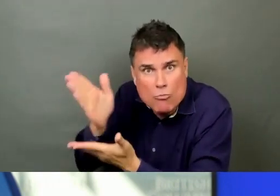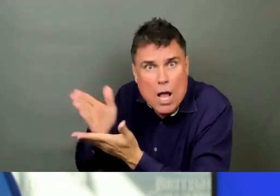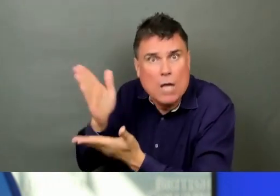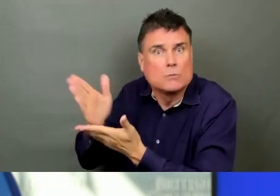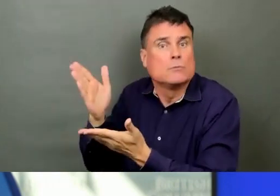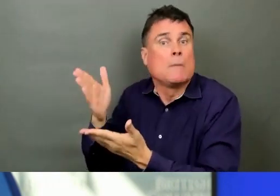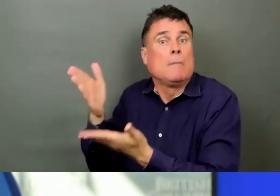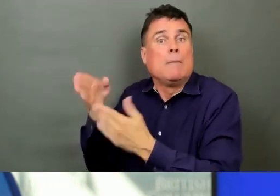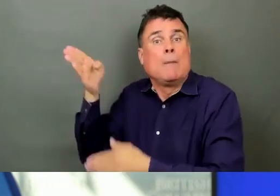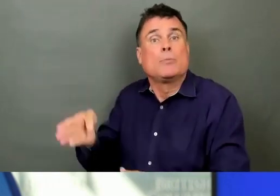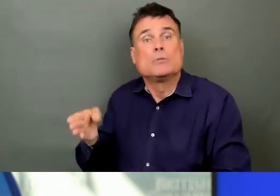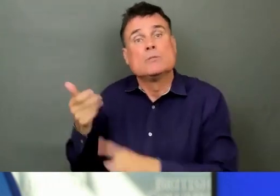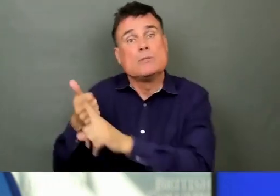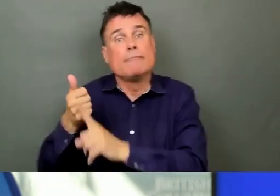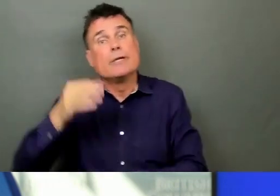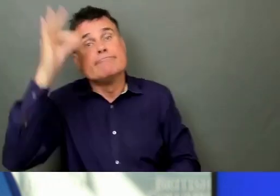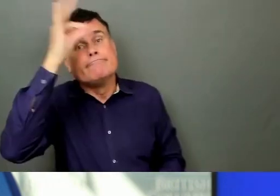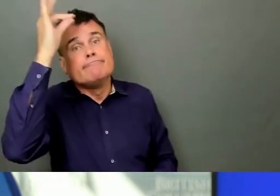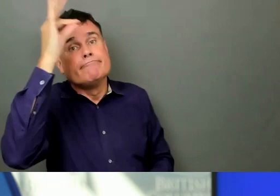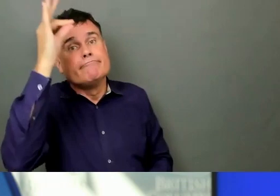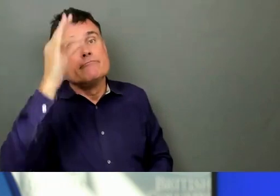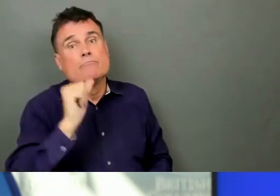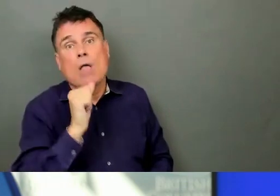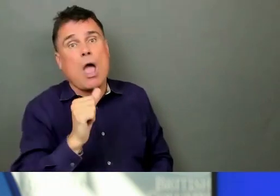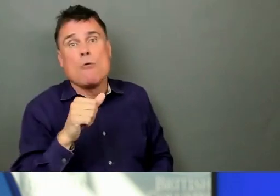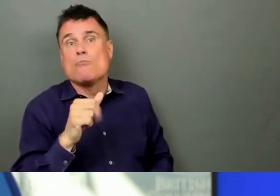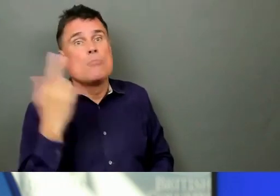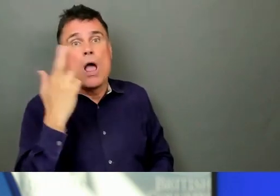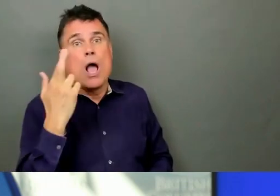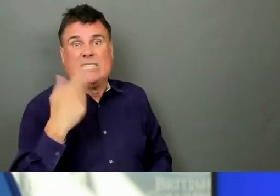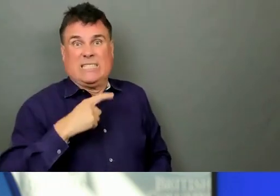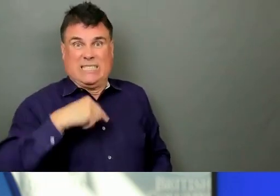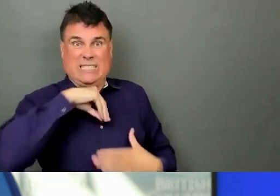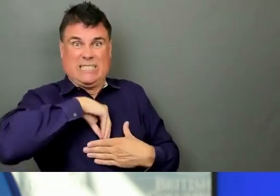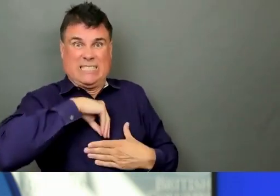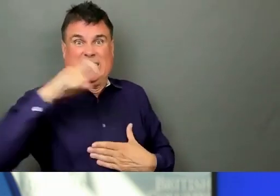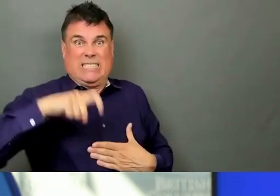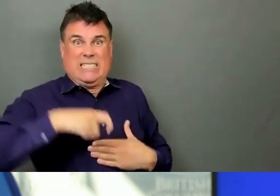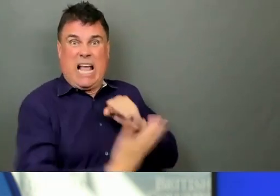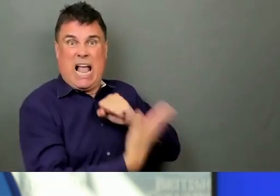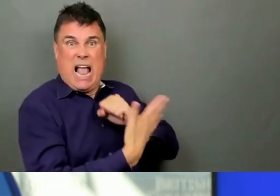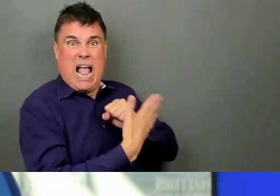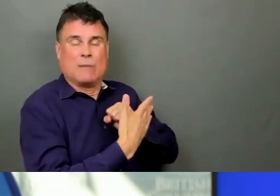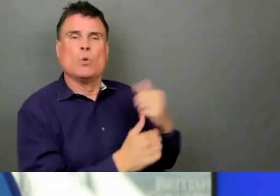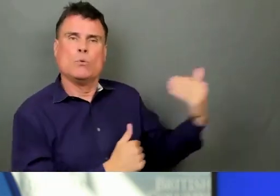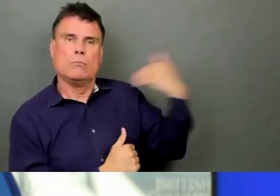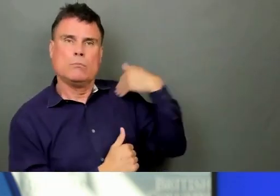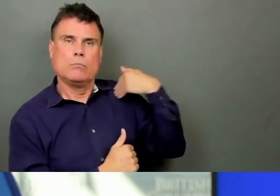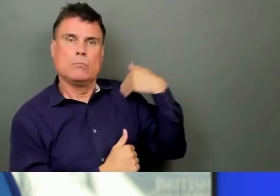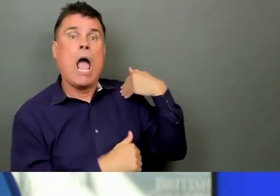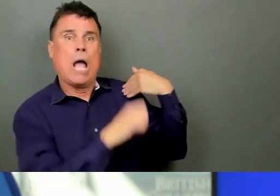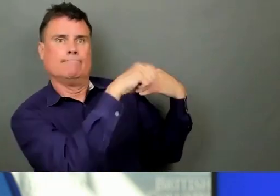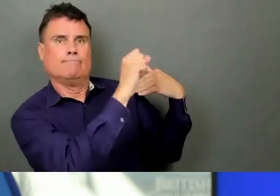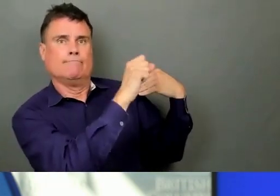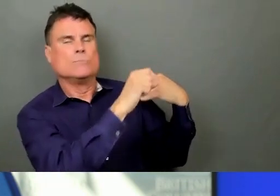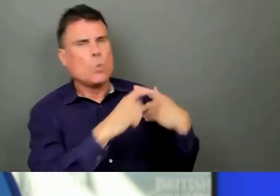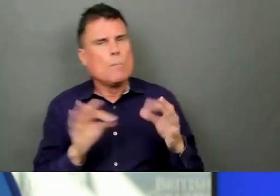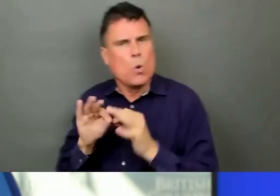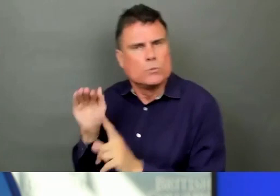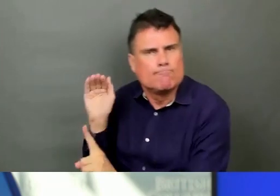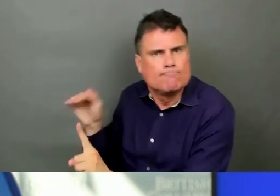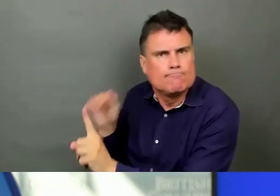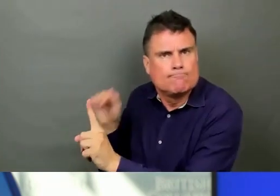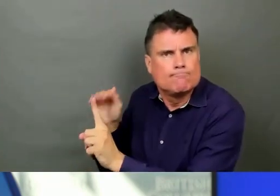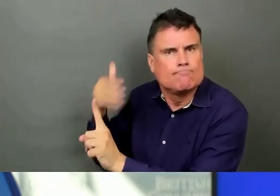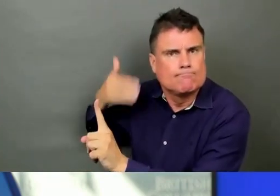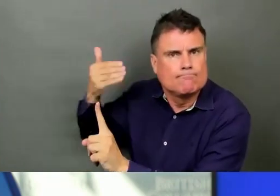Follow the outstanding advice from the BC CDC on the health authority websites and other sources of information to take the